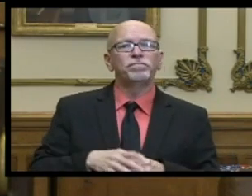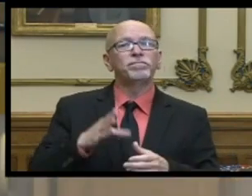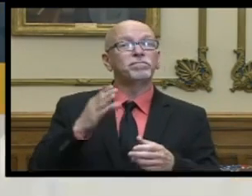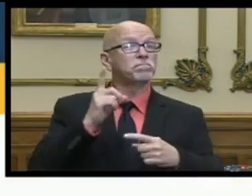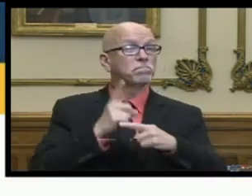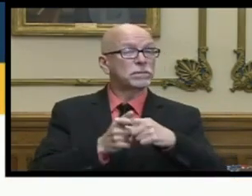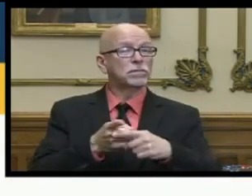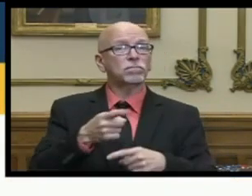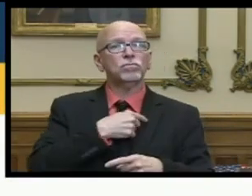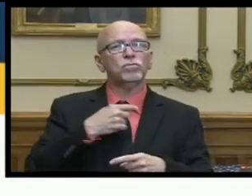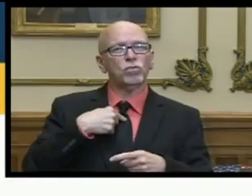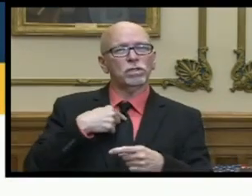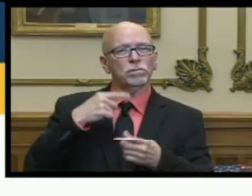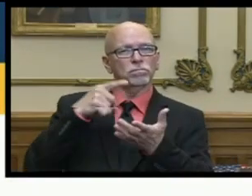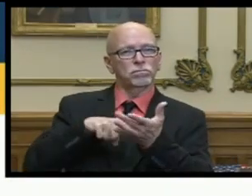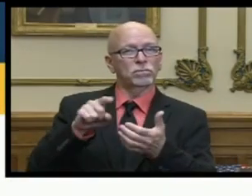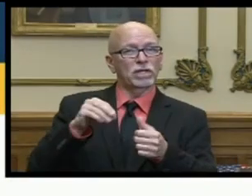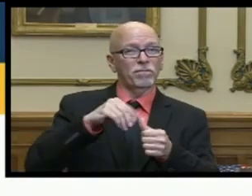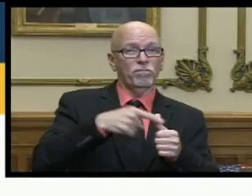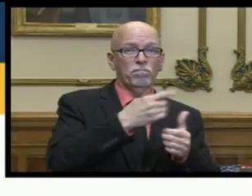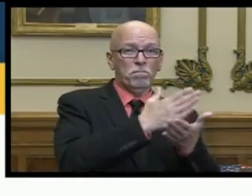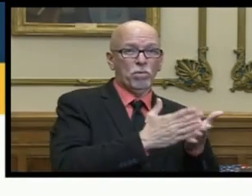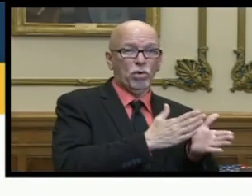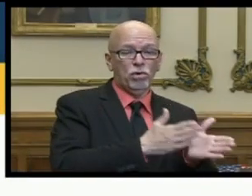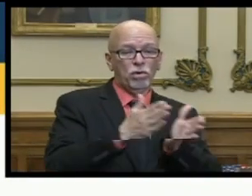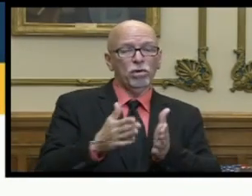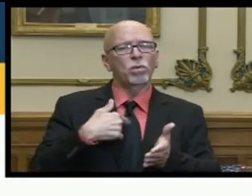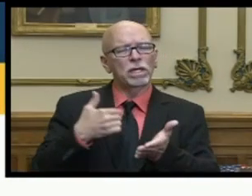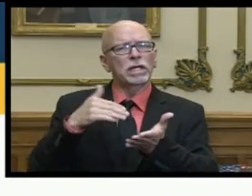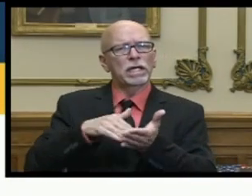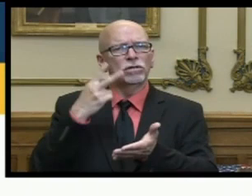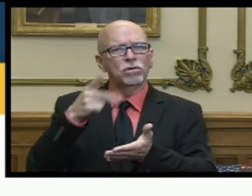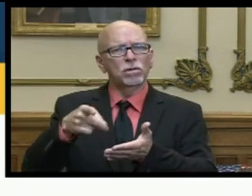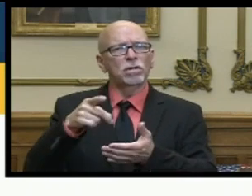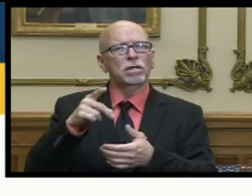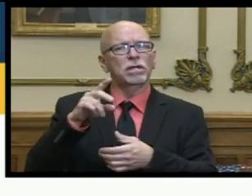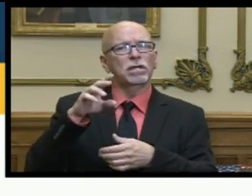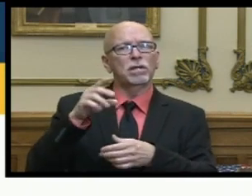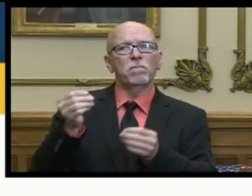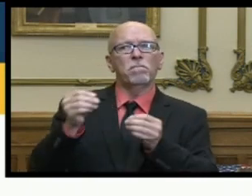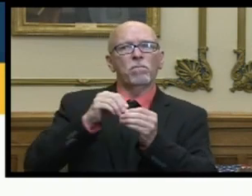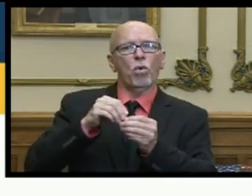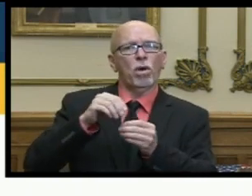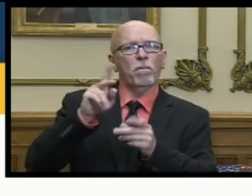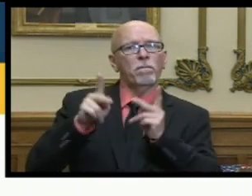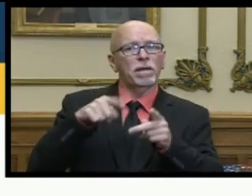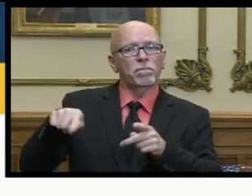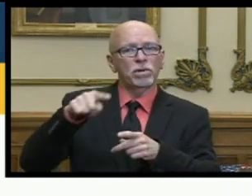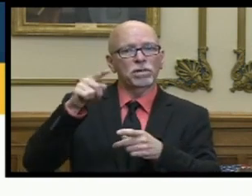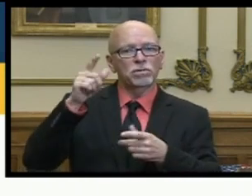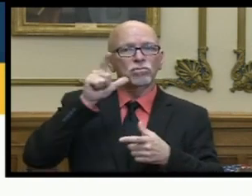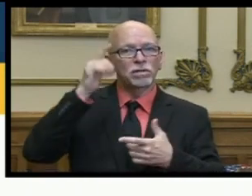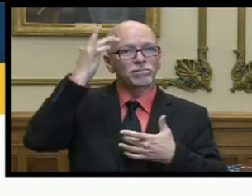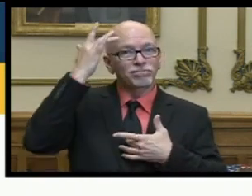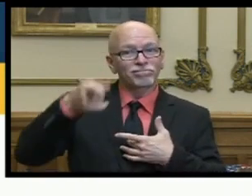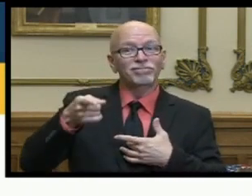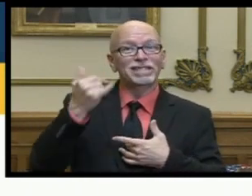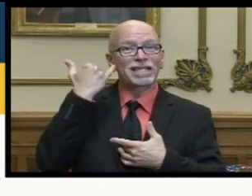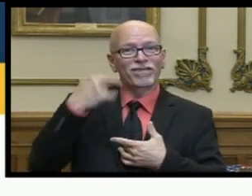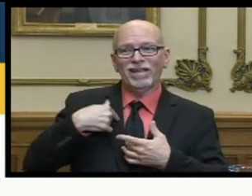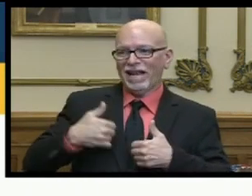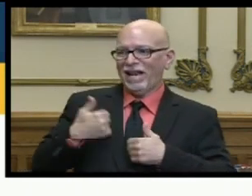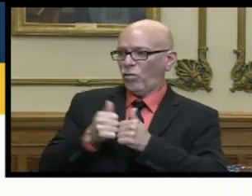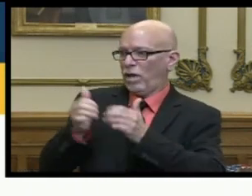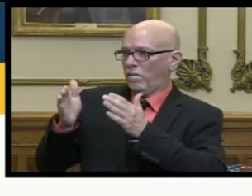these lines as we observed in wave one we again observed a higher prevalence of infections among people living with someone in their